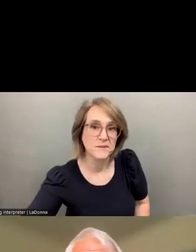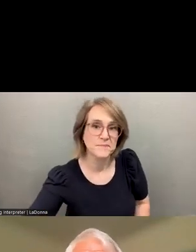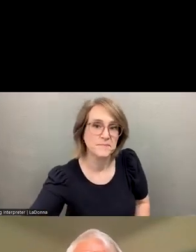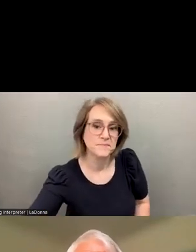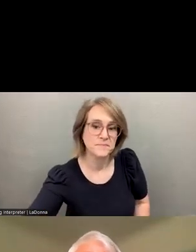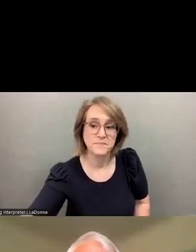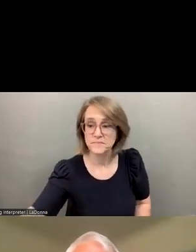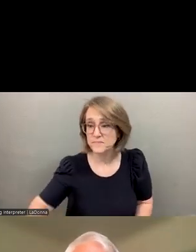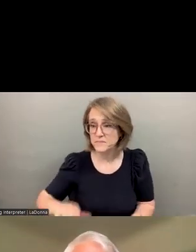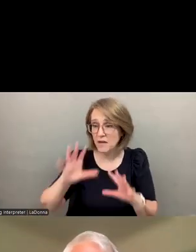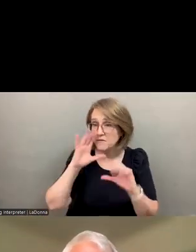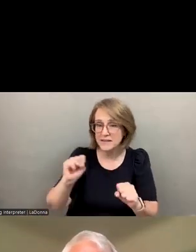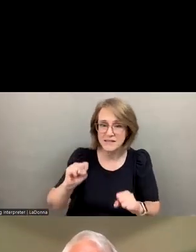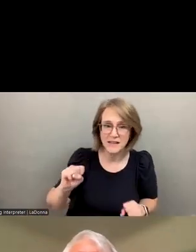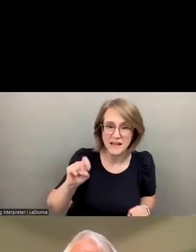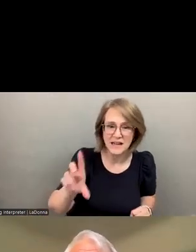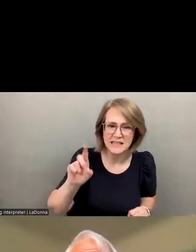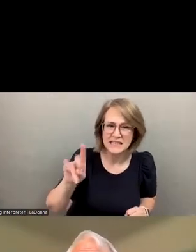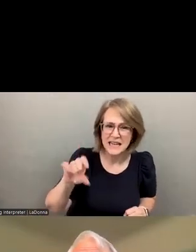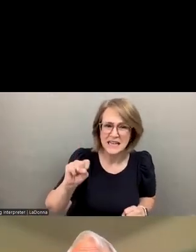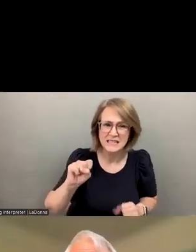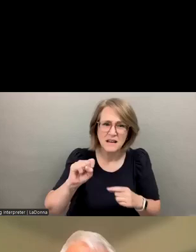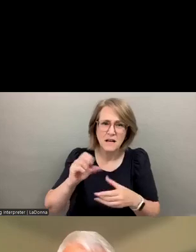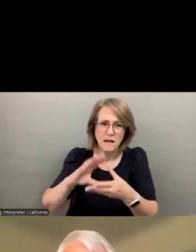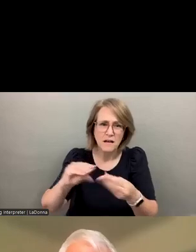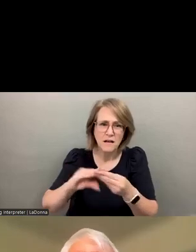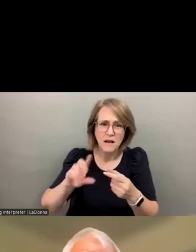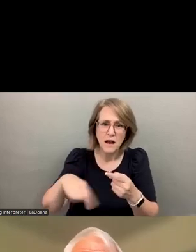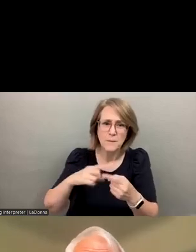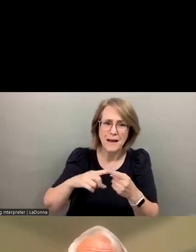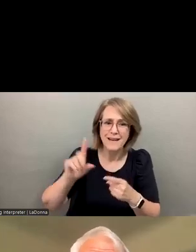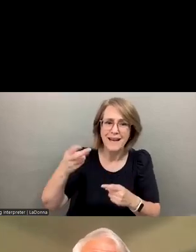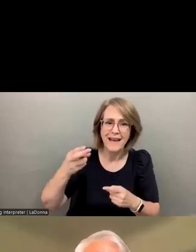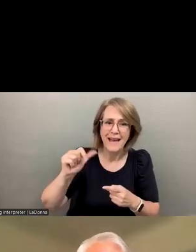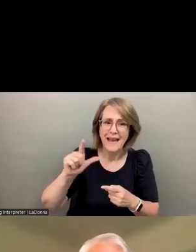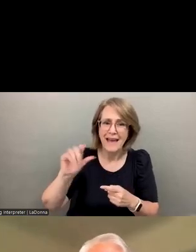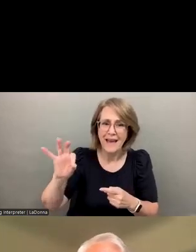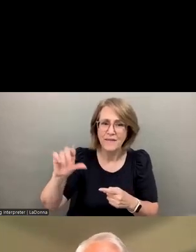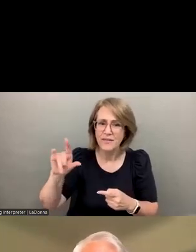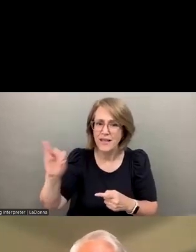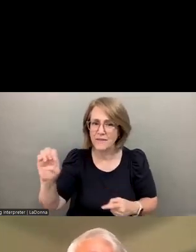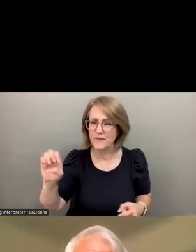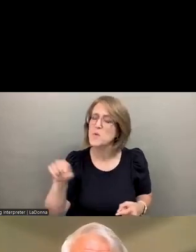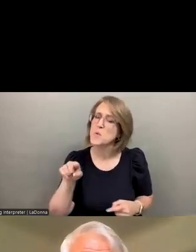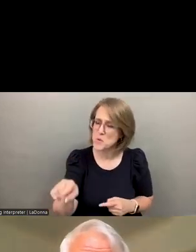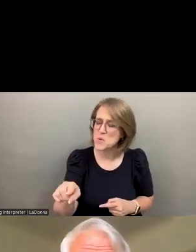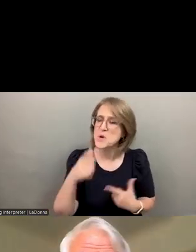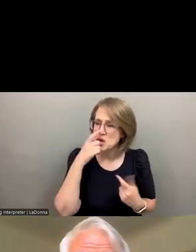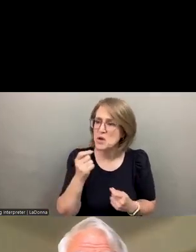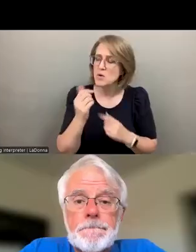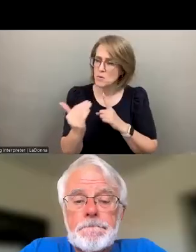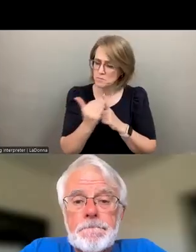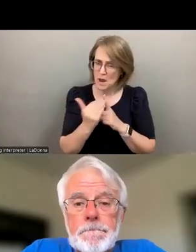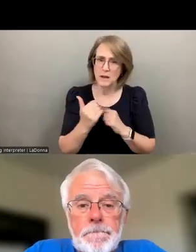Dennis. I love this half-life notion. I hadn't heard these data before about that, but it's a reminder that when we're